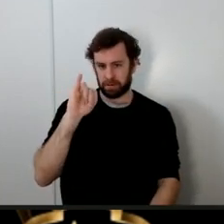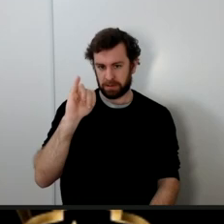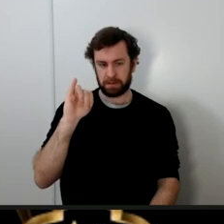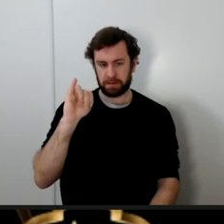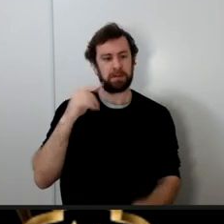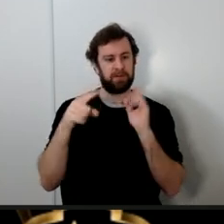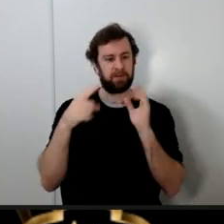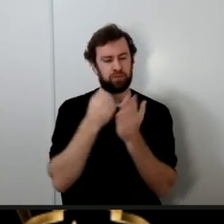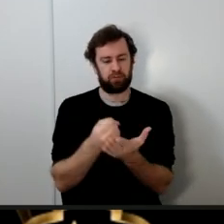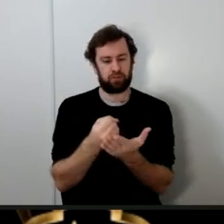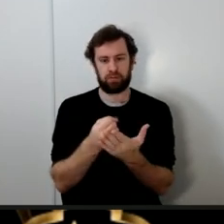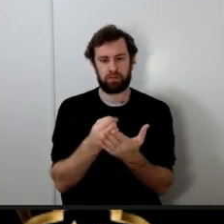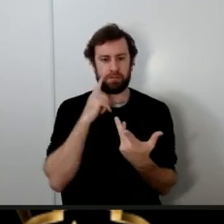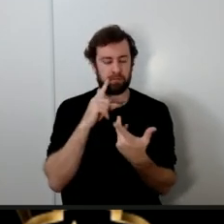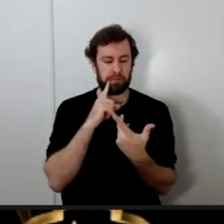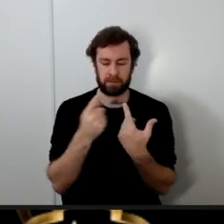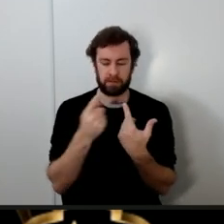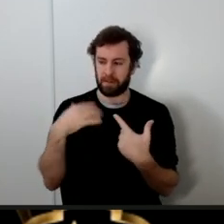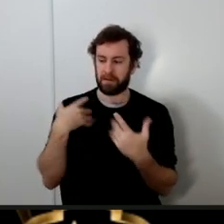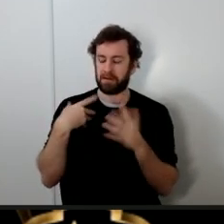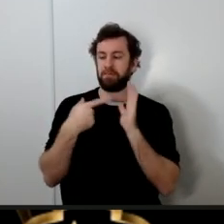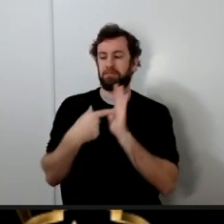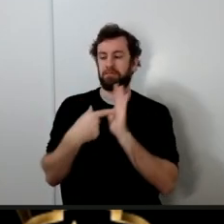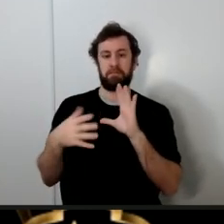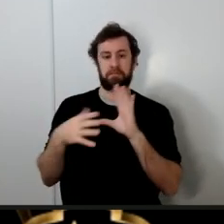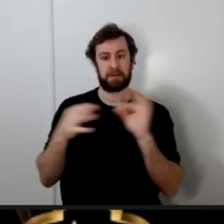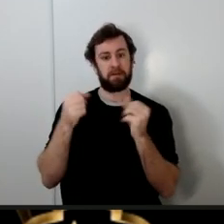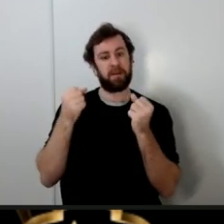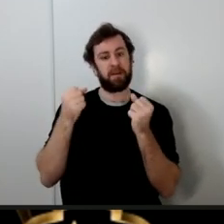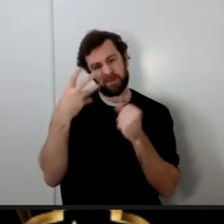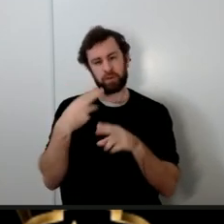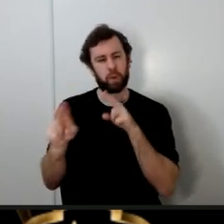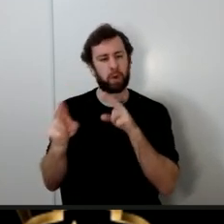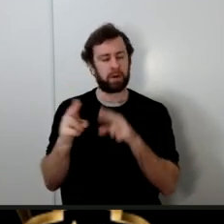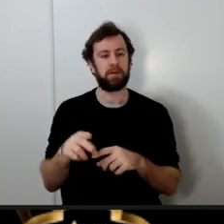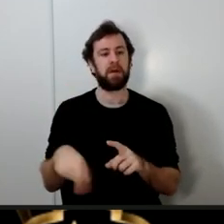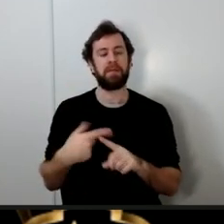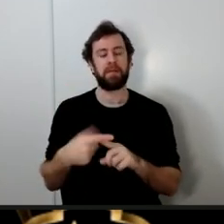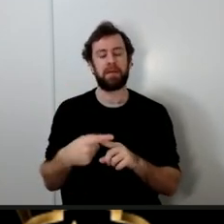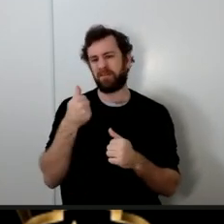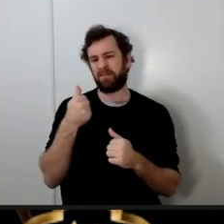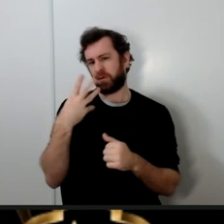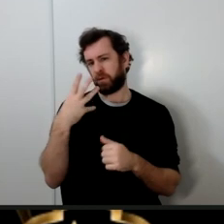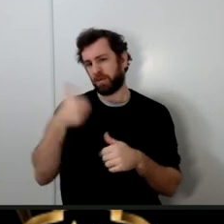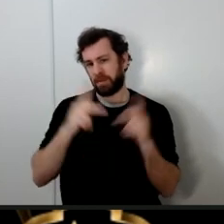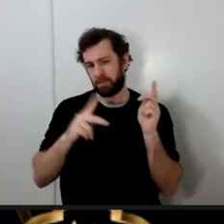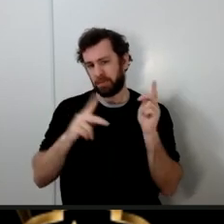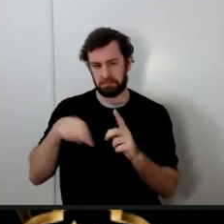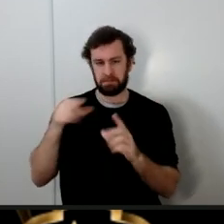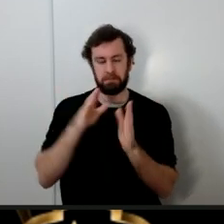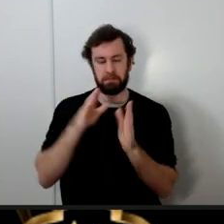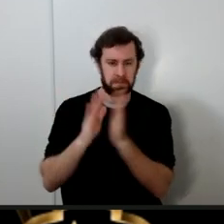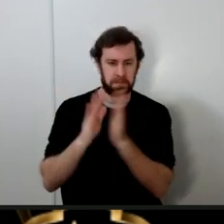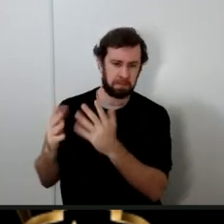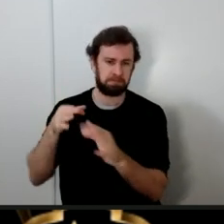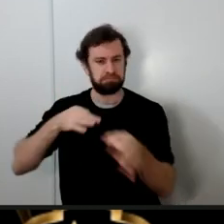the incident very briefly but then you have Ibn Sa'd you have Tabari you have Ibn Al-Athir that give us some more details